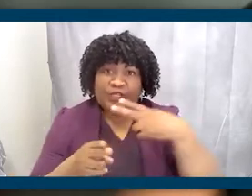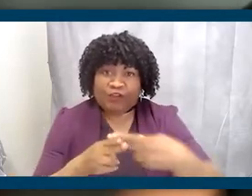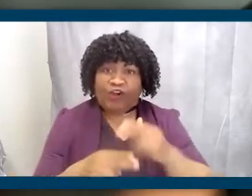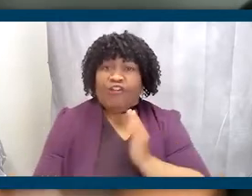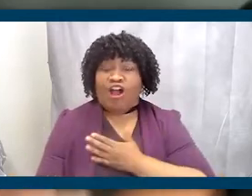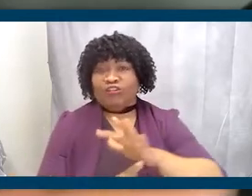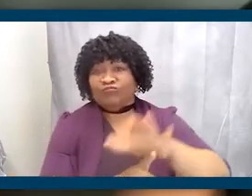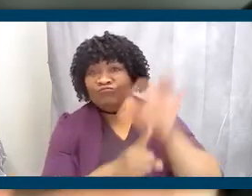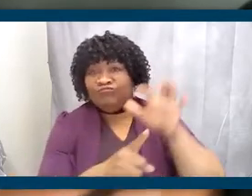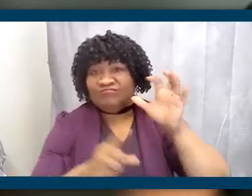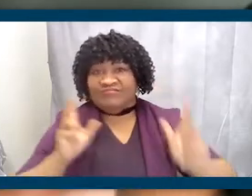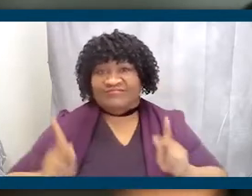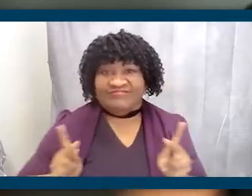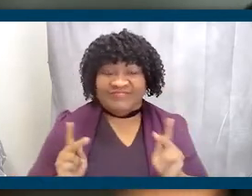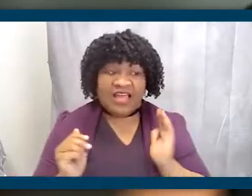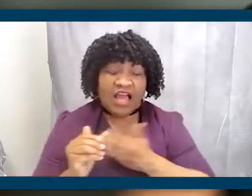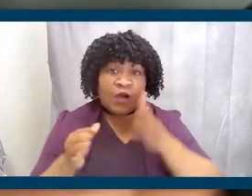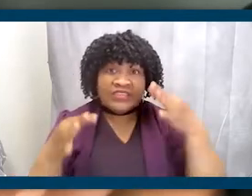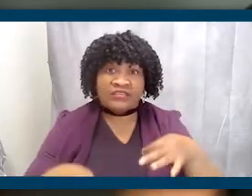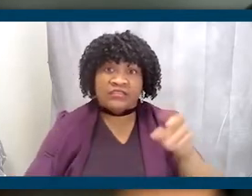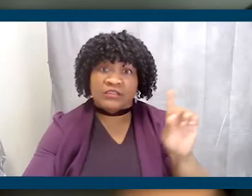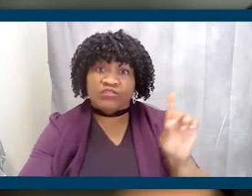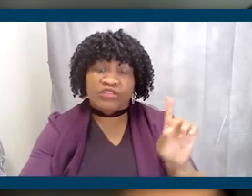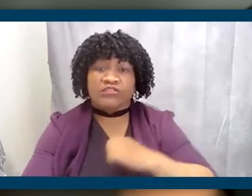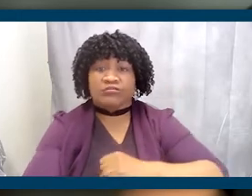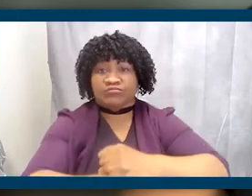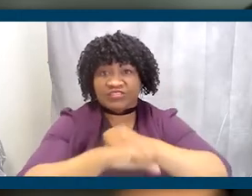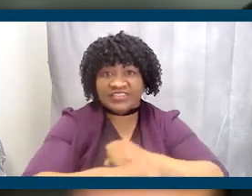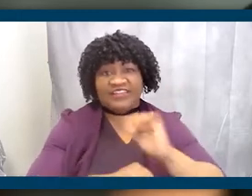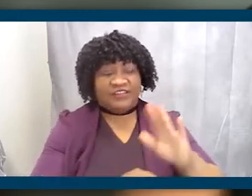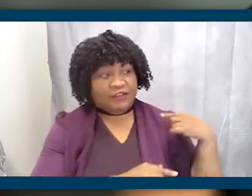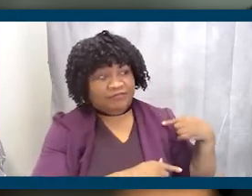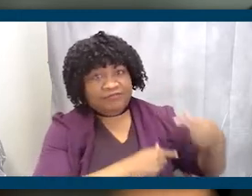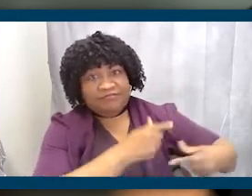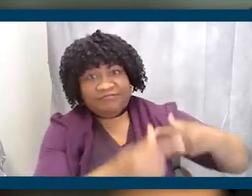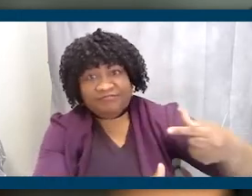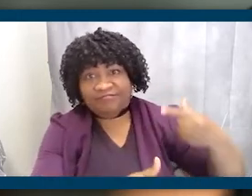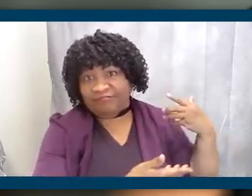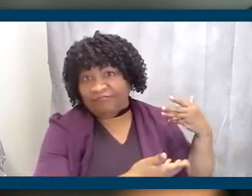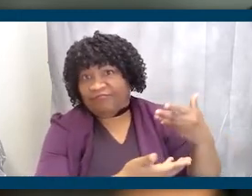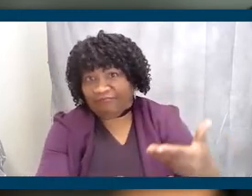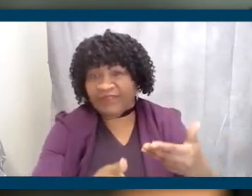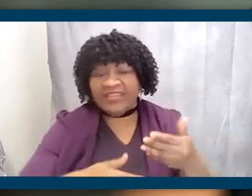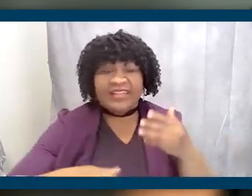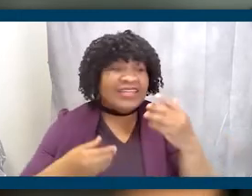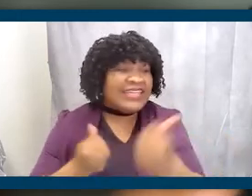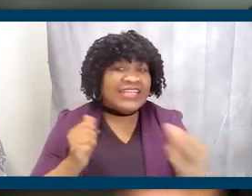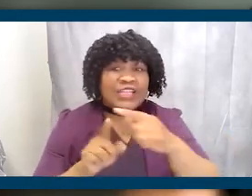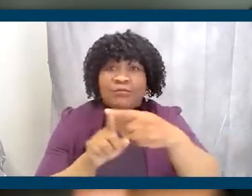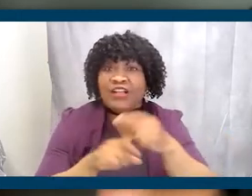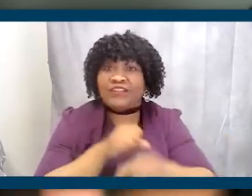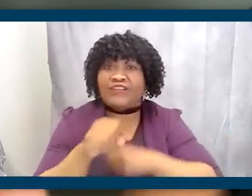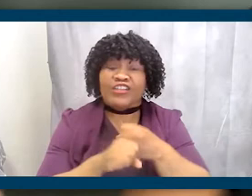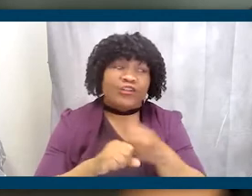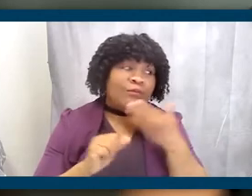champions. It is up to us Democrats to protect their legacy, and I don't think any month of the year is a